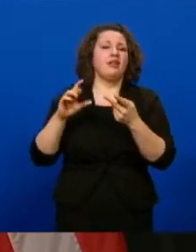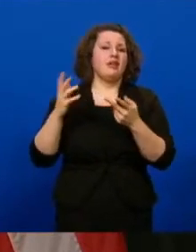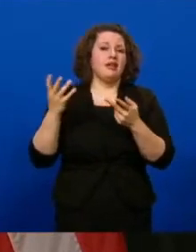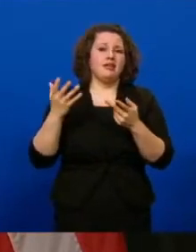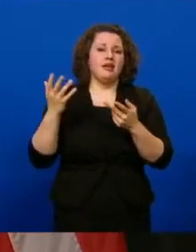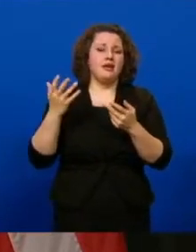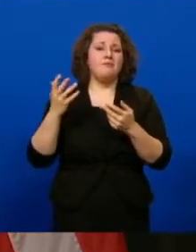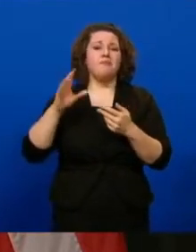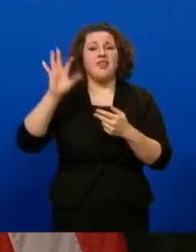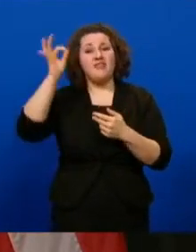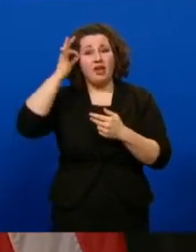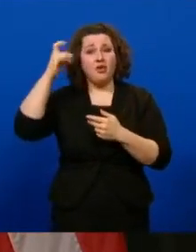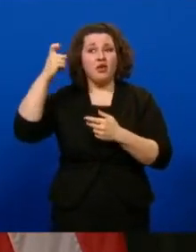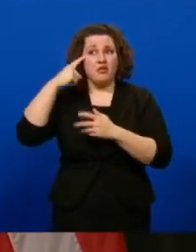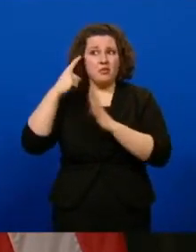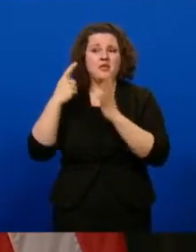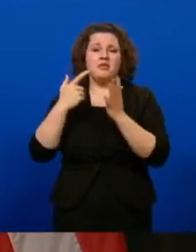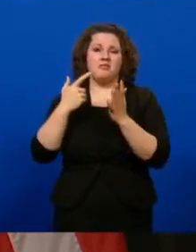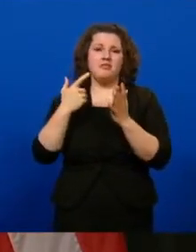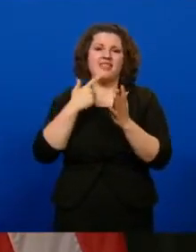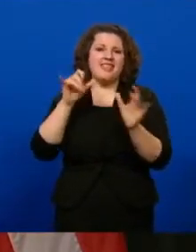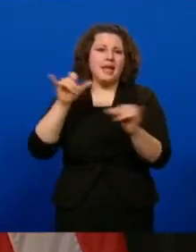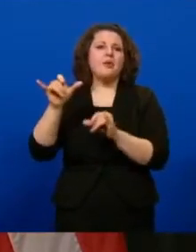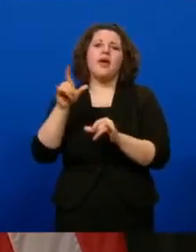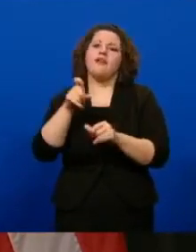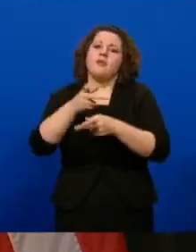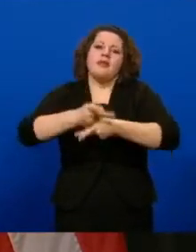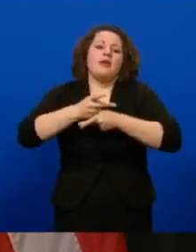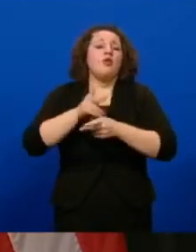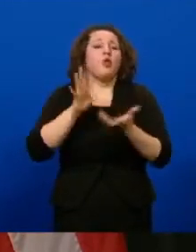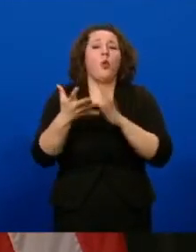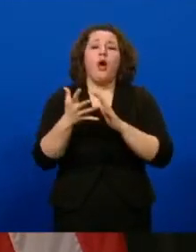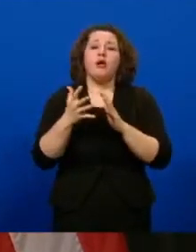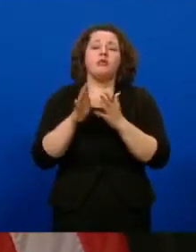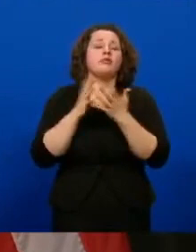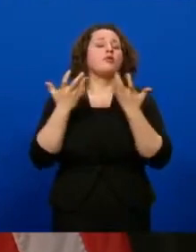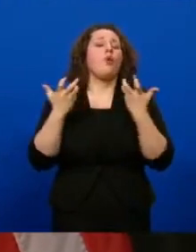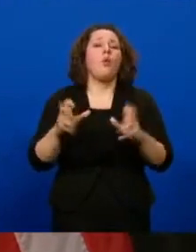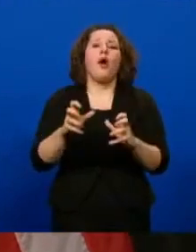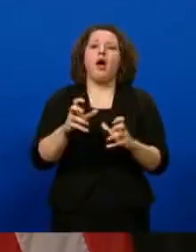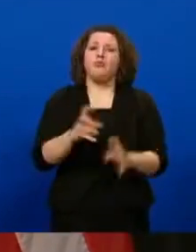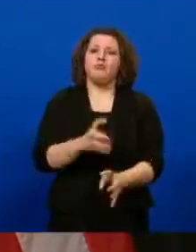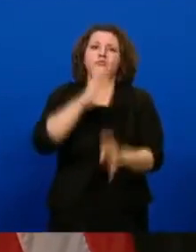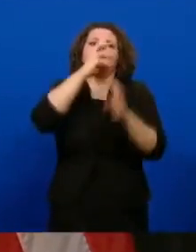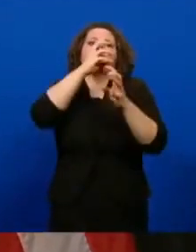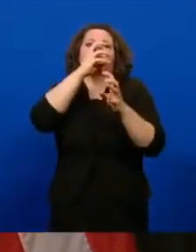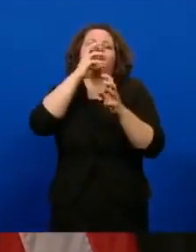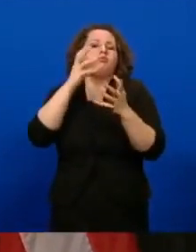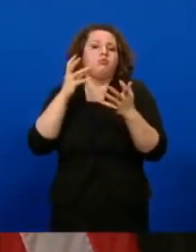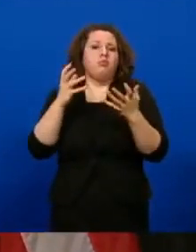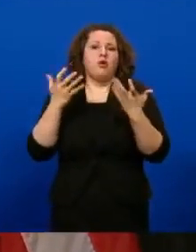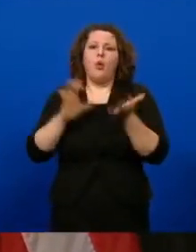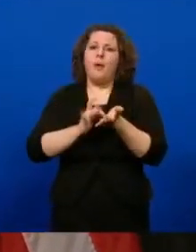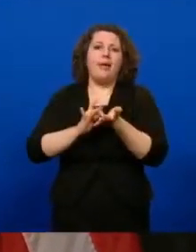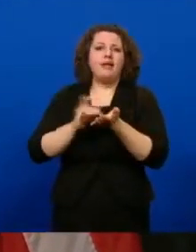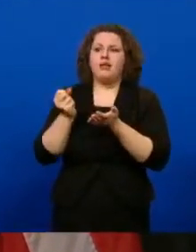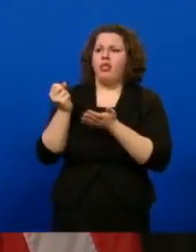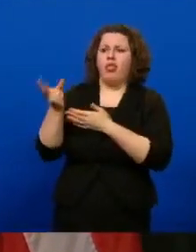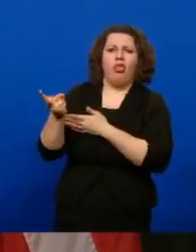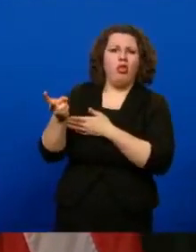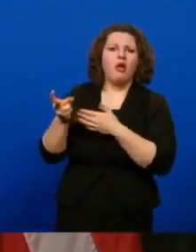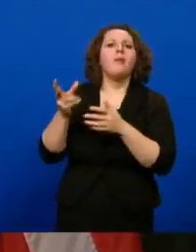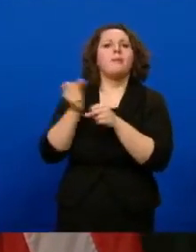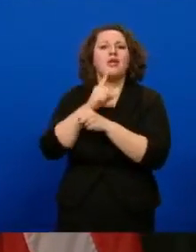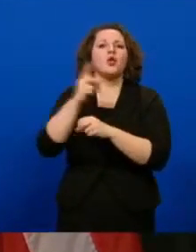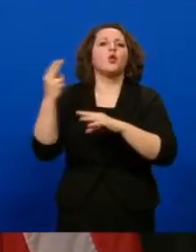know, the federal government, we have to be careful about being so rigid that, you we don't want to, we don't want to throw vaccine away. We want to make sure that